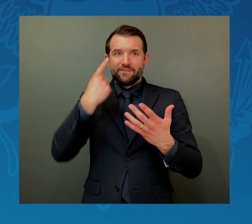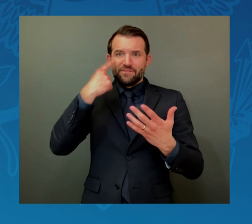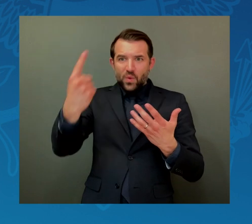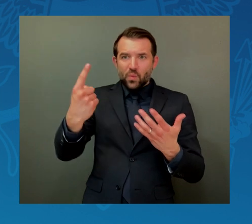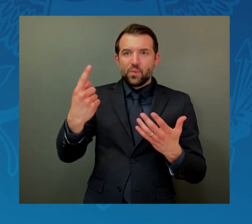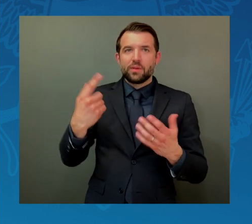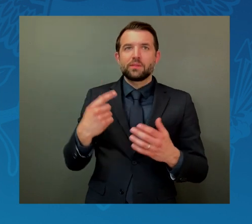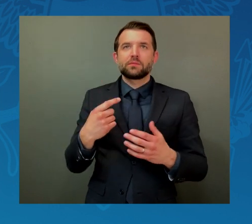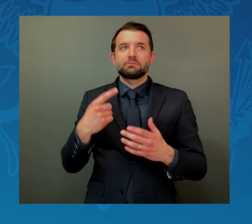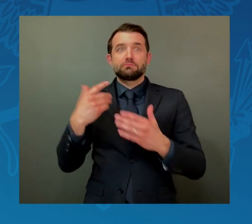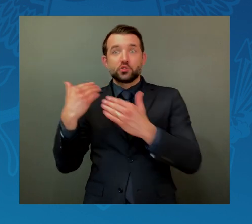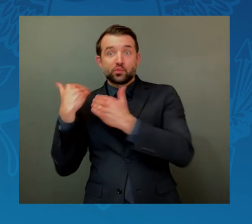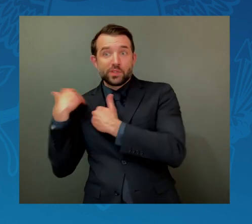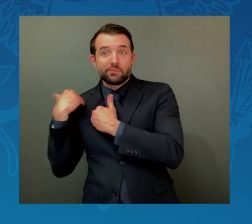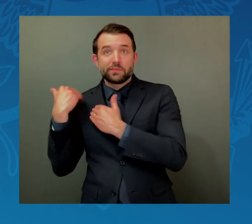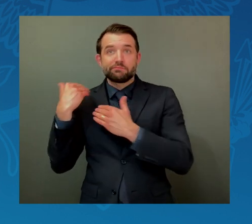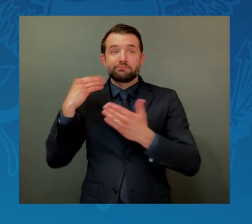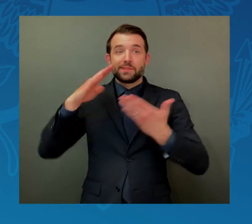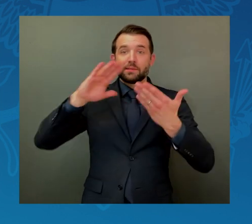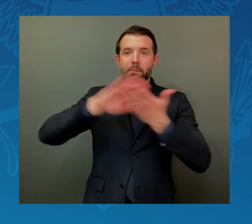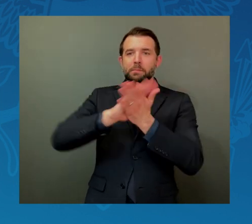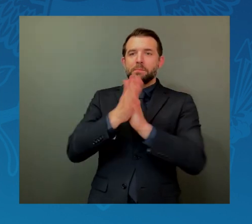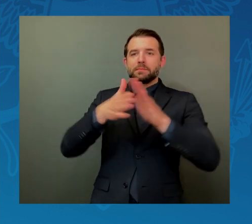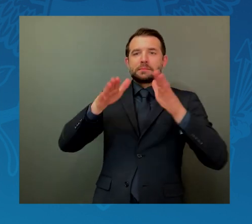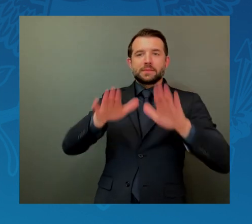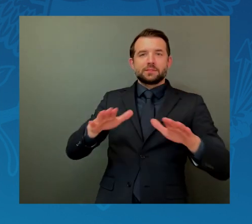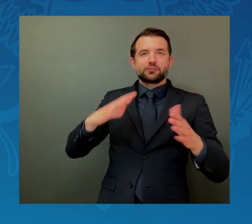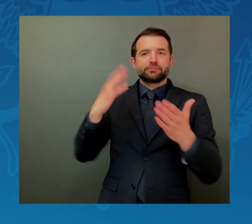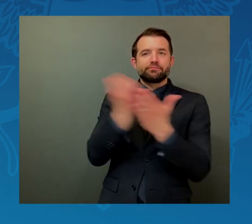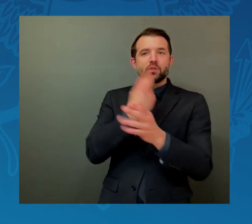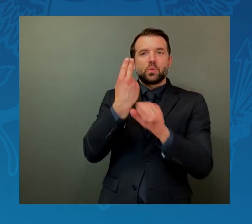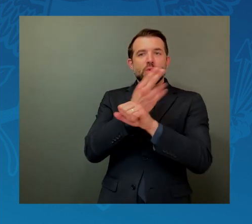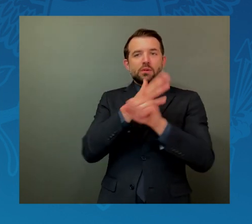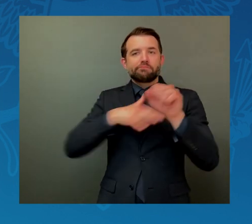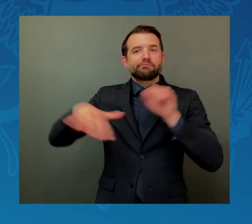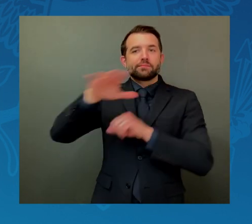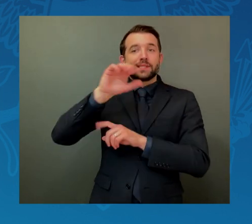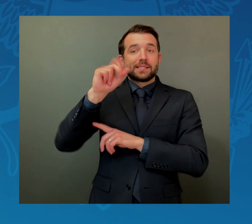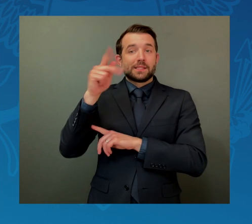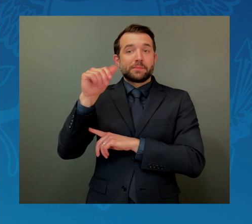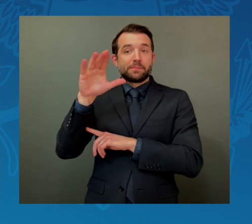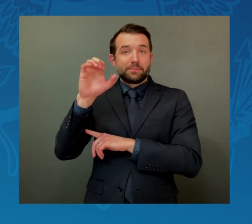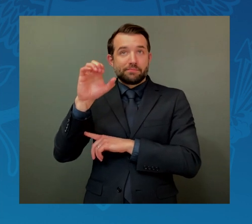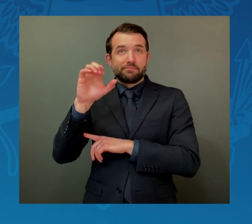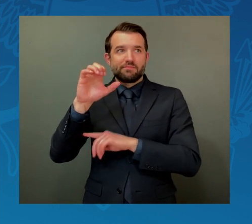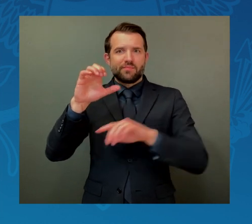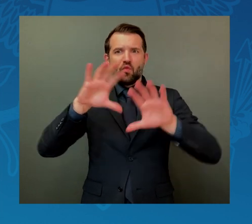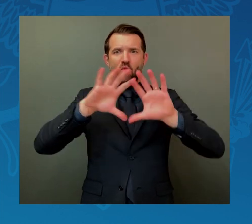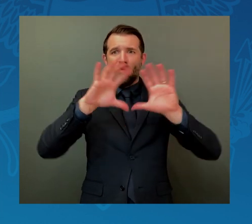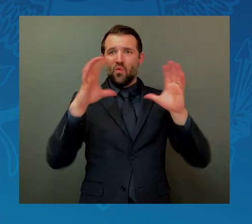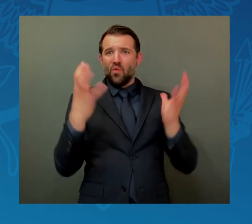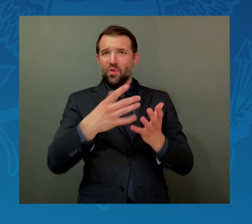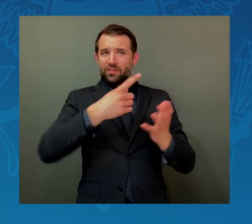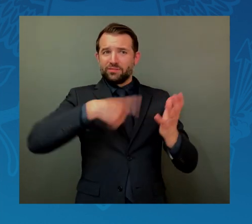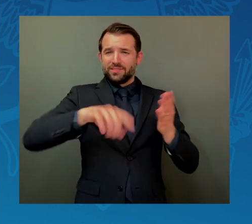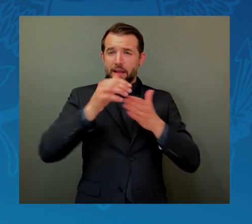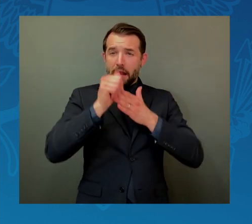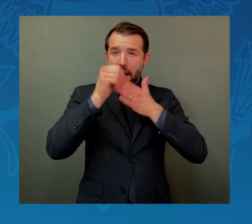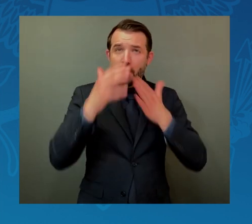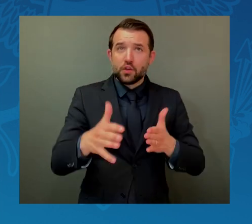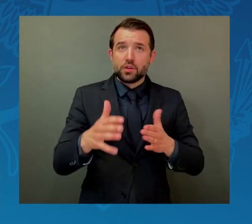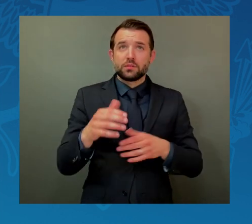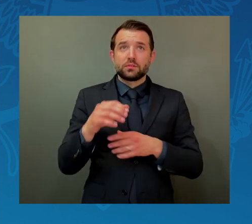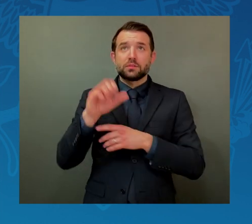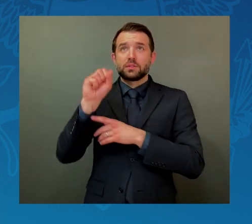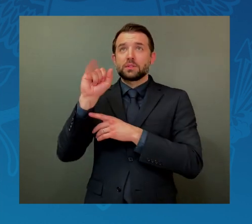met with leaders from around the world, countries like Singapore and France, Behran and India,